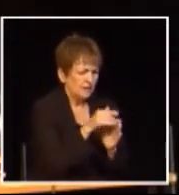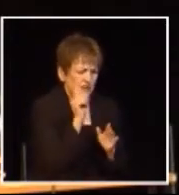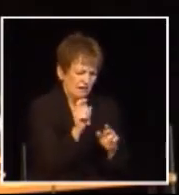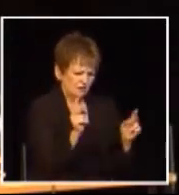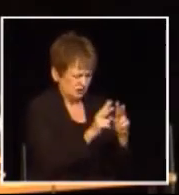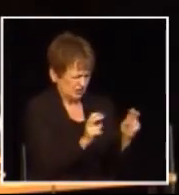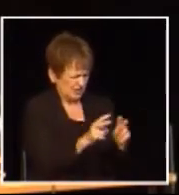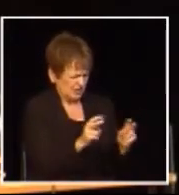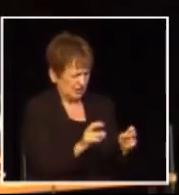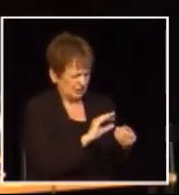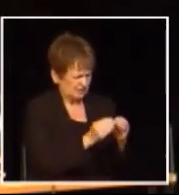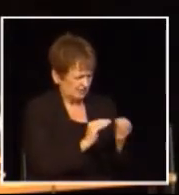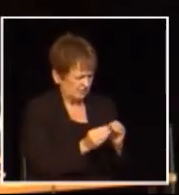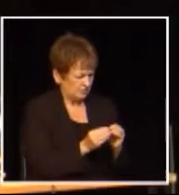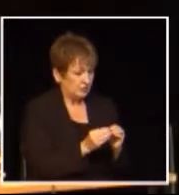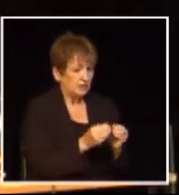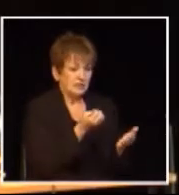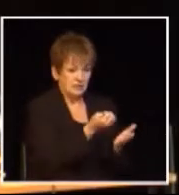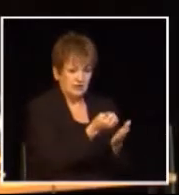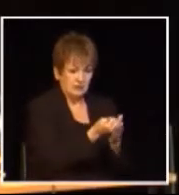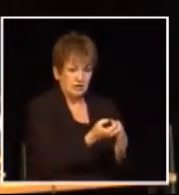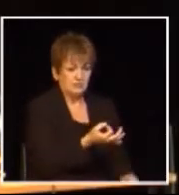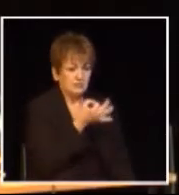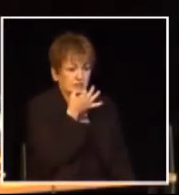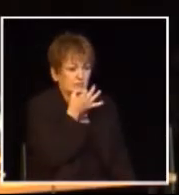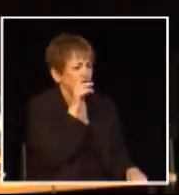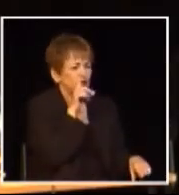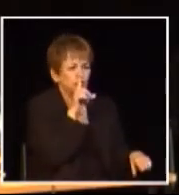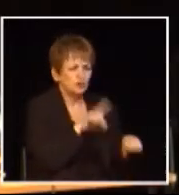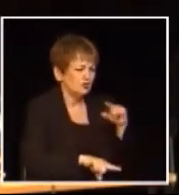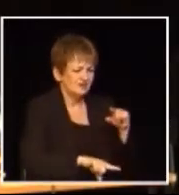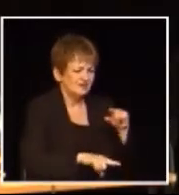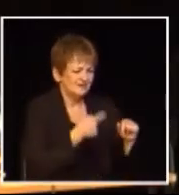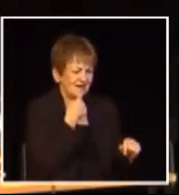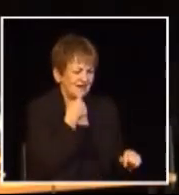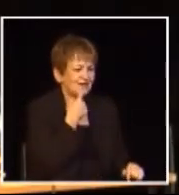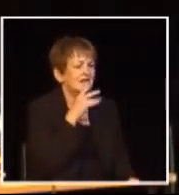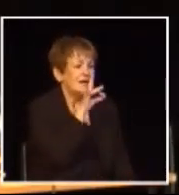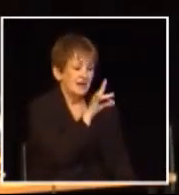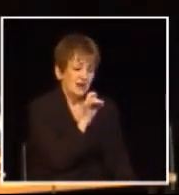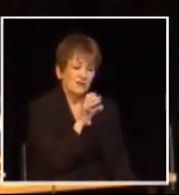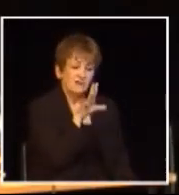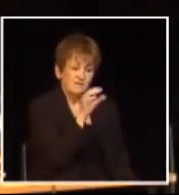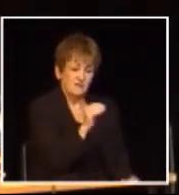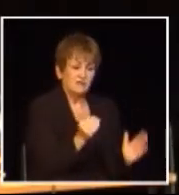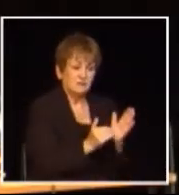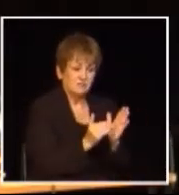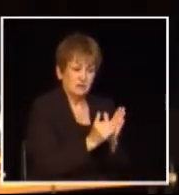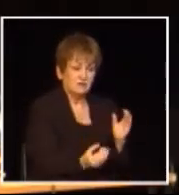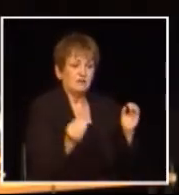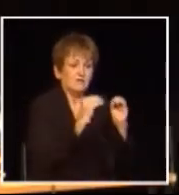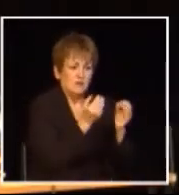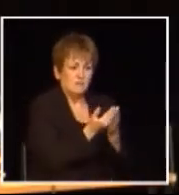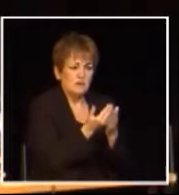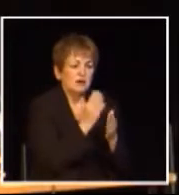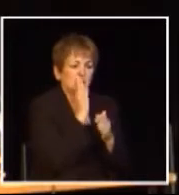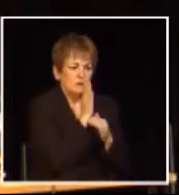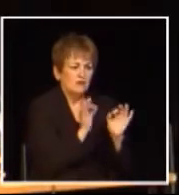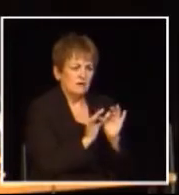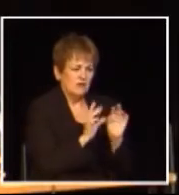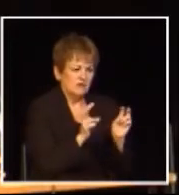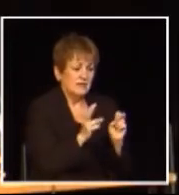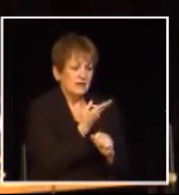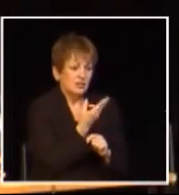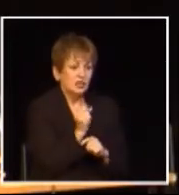forecaster to figure that out you just need to look at the numbers but not one economist could do that and tell us it would cost 850 million more